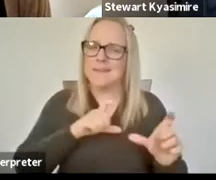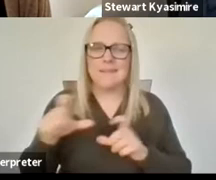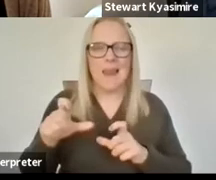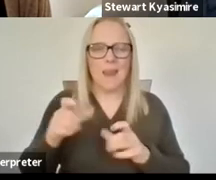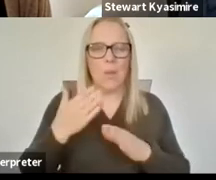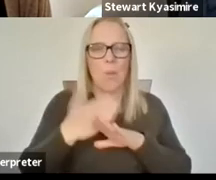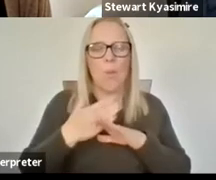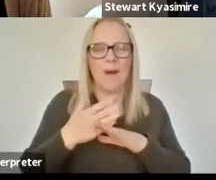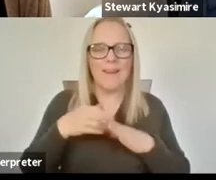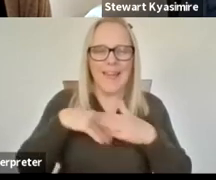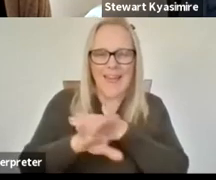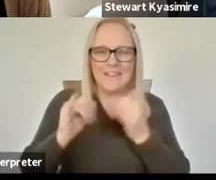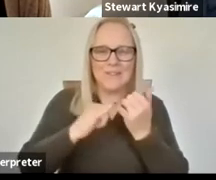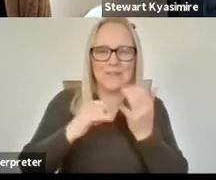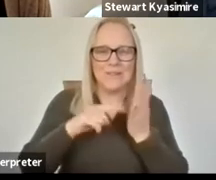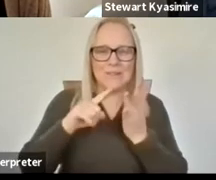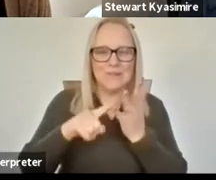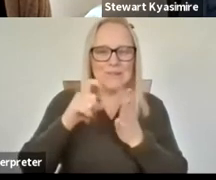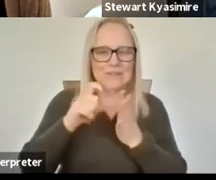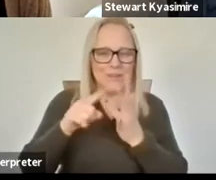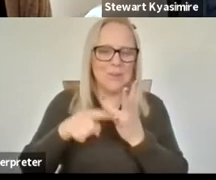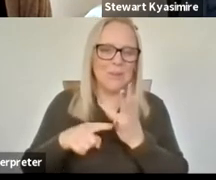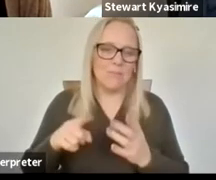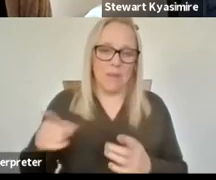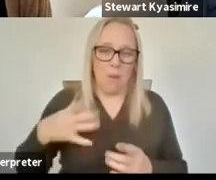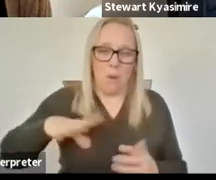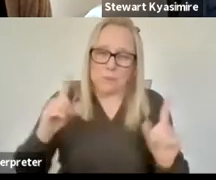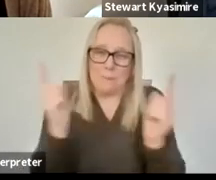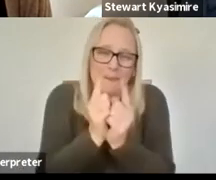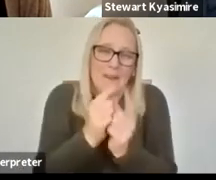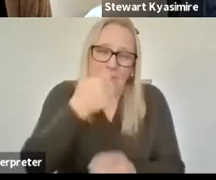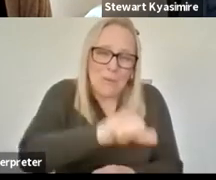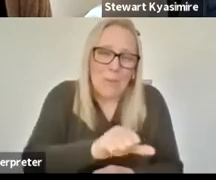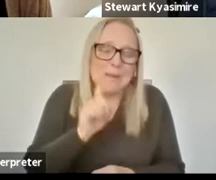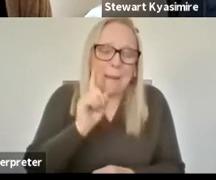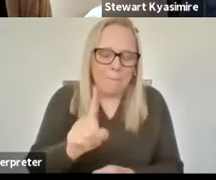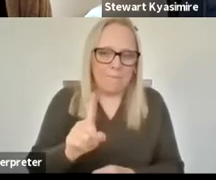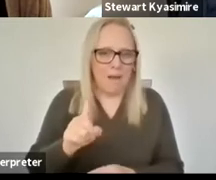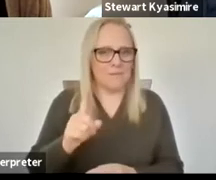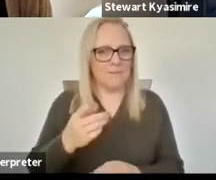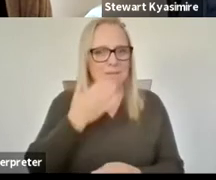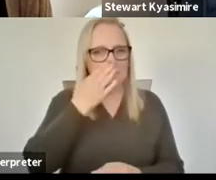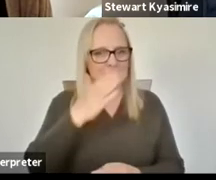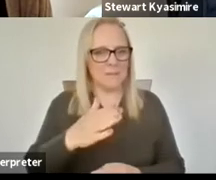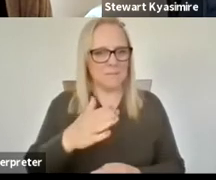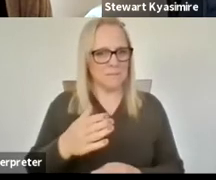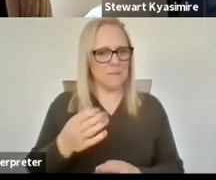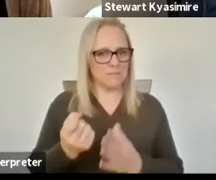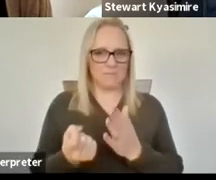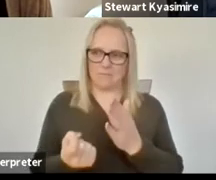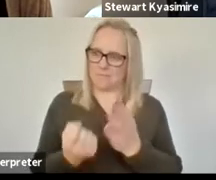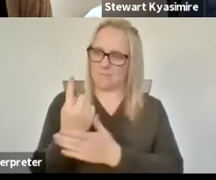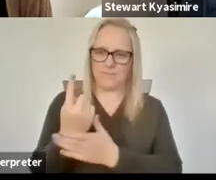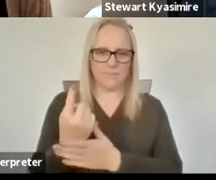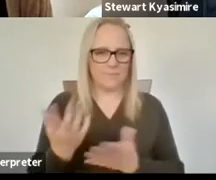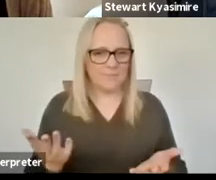for in the future to come to be able to meet but again there was this huge sense that instead of doing two weeks